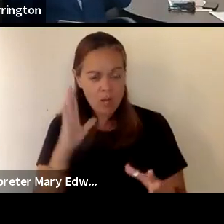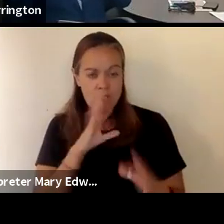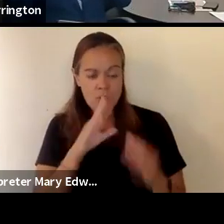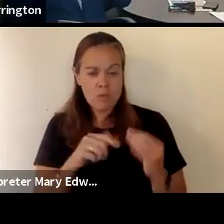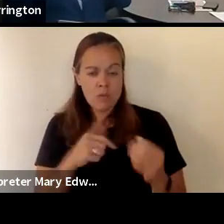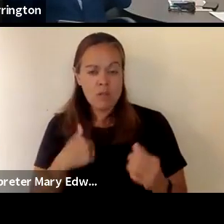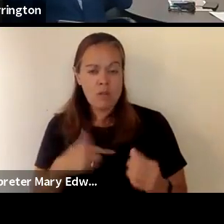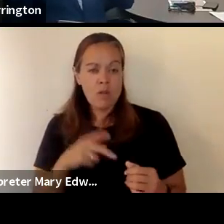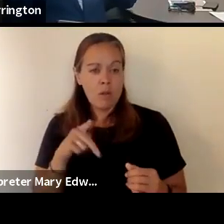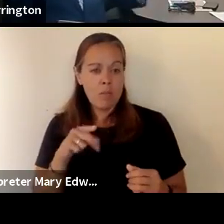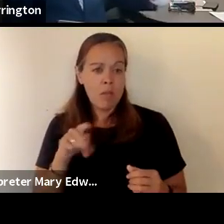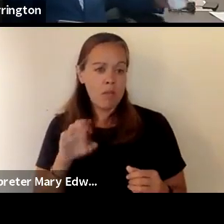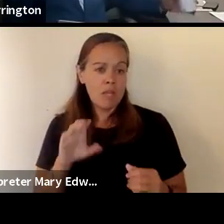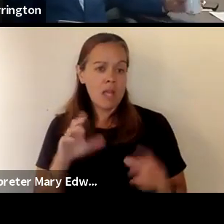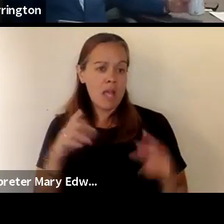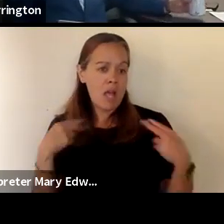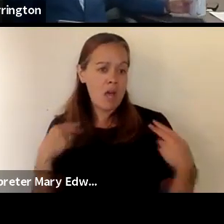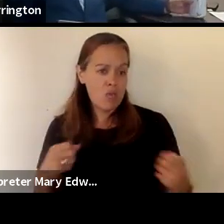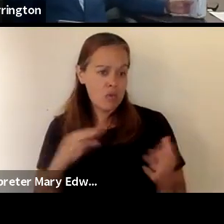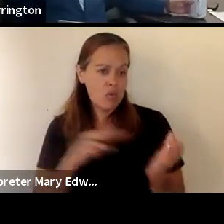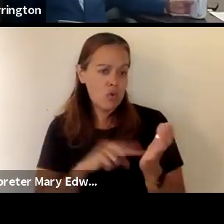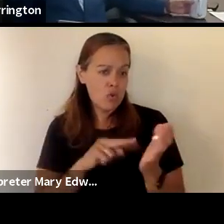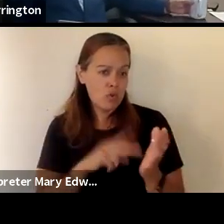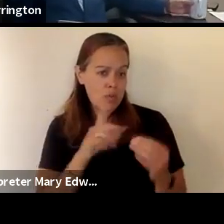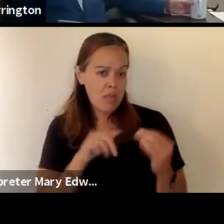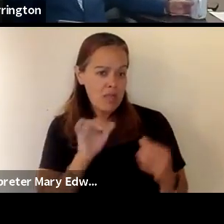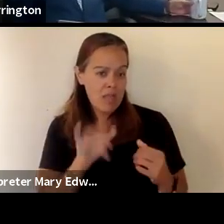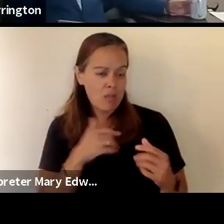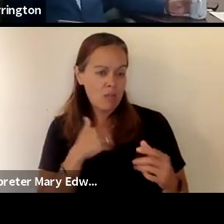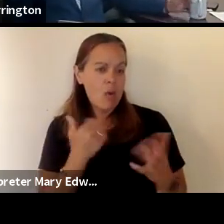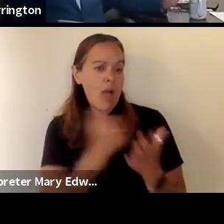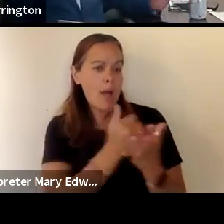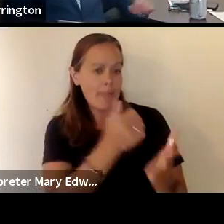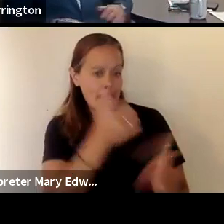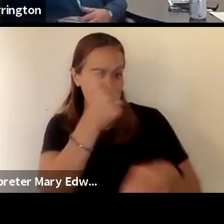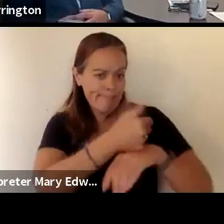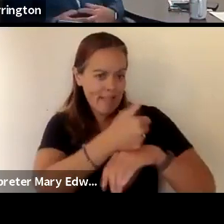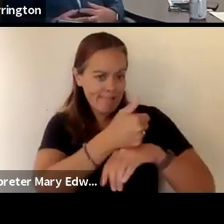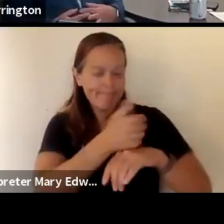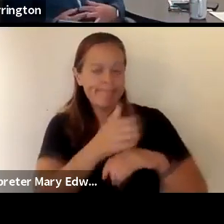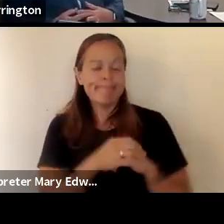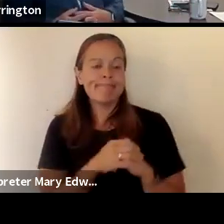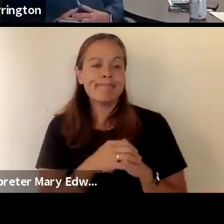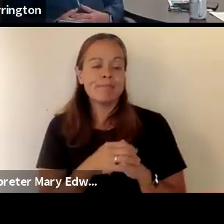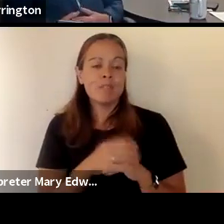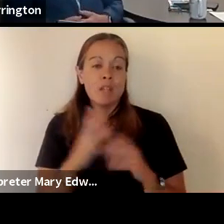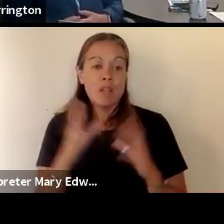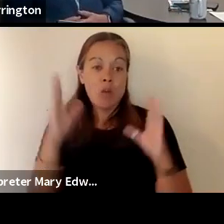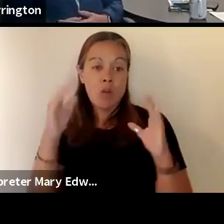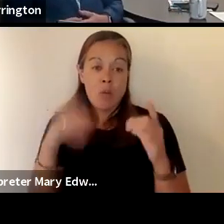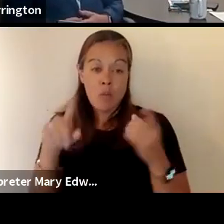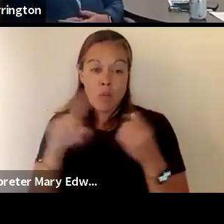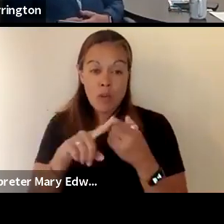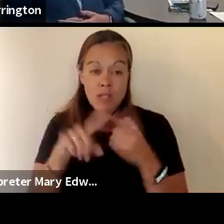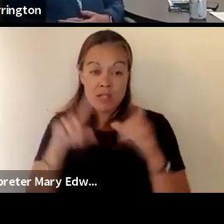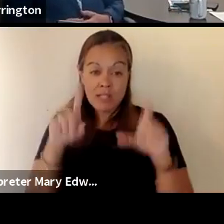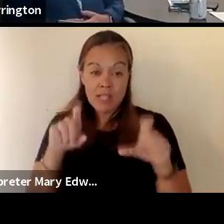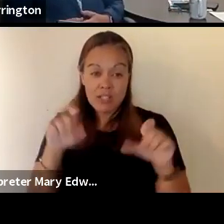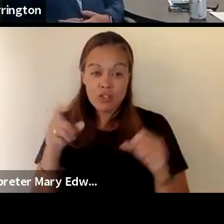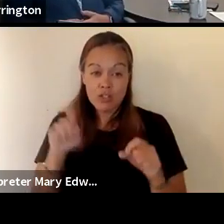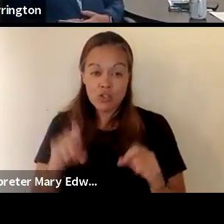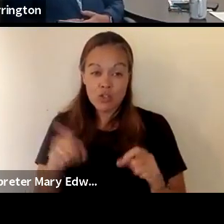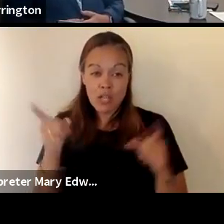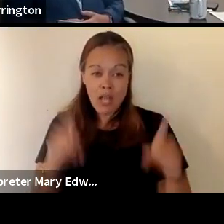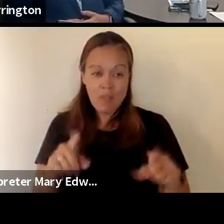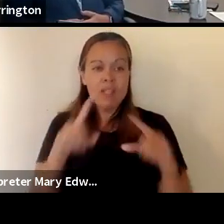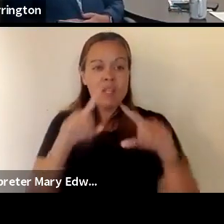public health nurses hear about and we would help them set that up um the recommendations for when testing should occur kind of depend